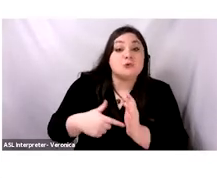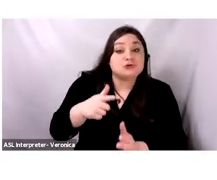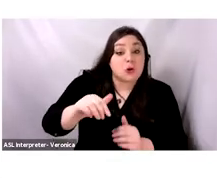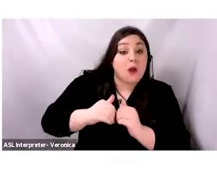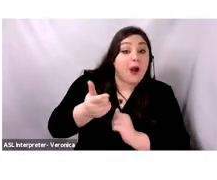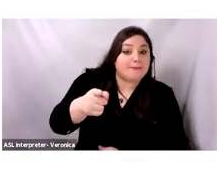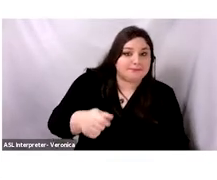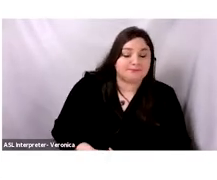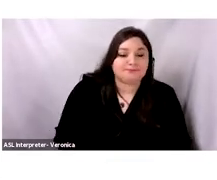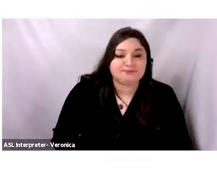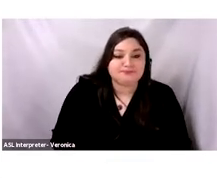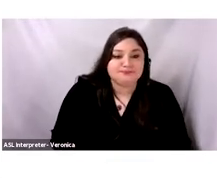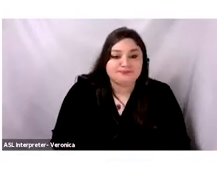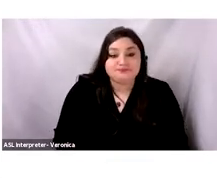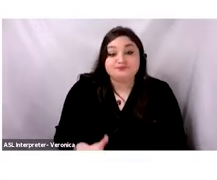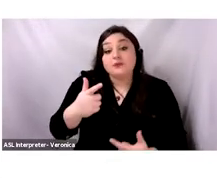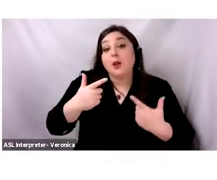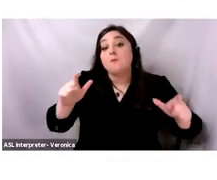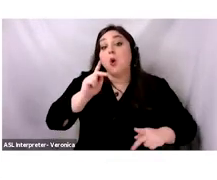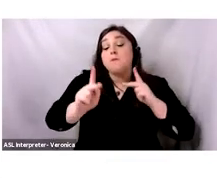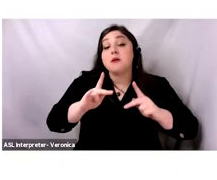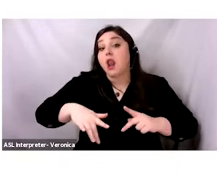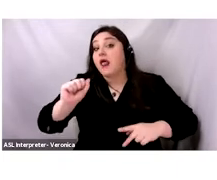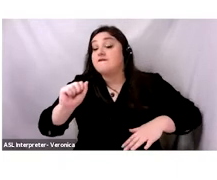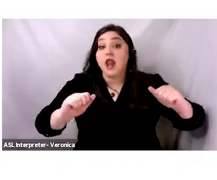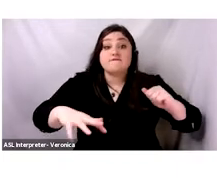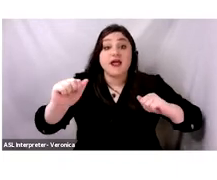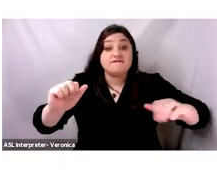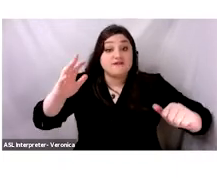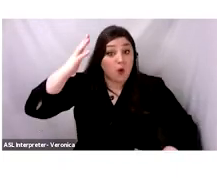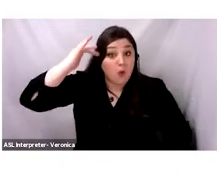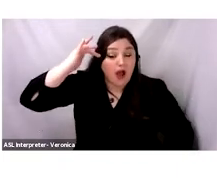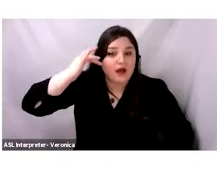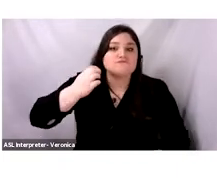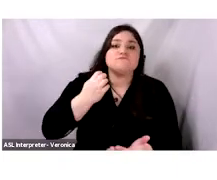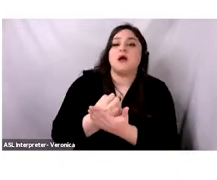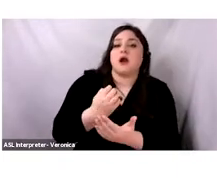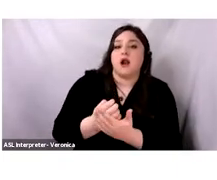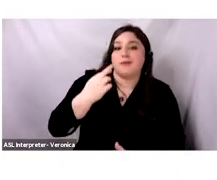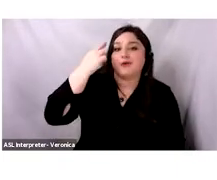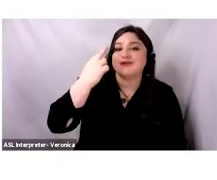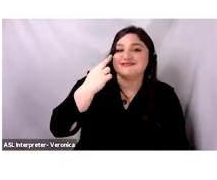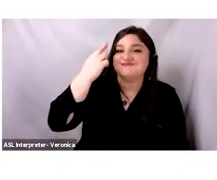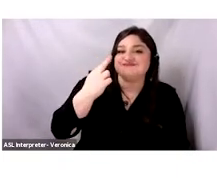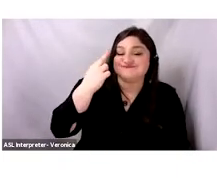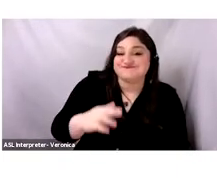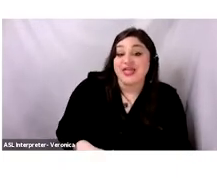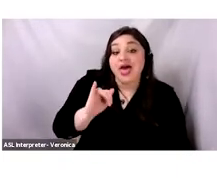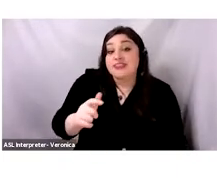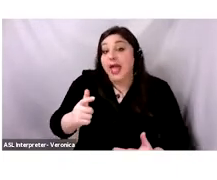The majority left for economic reasons. We can actually put this massive exodus